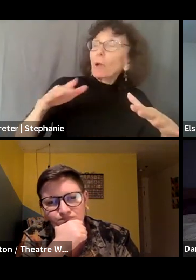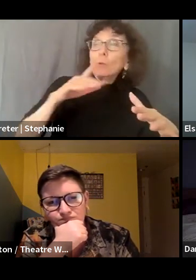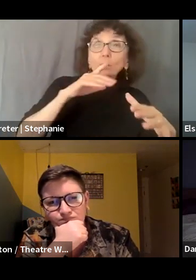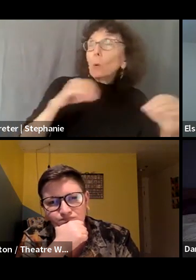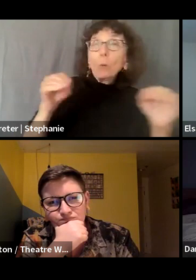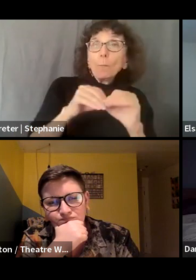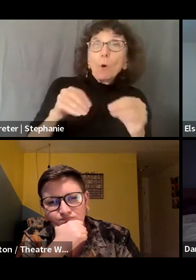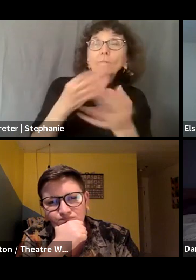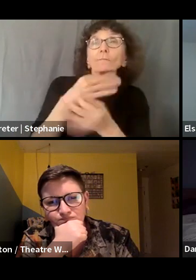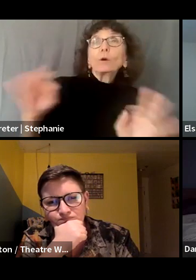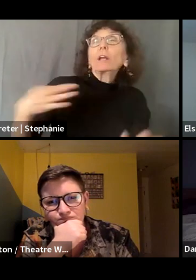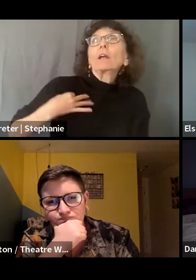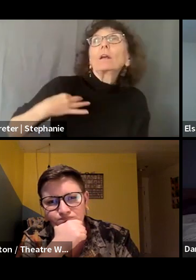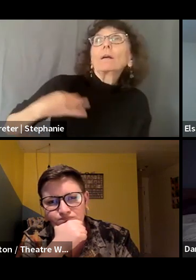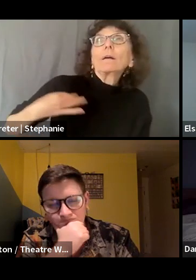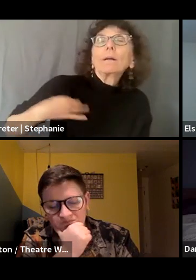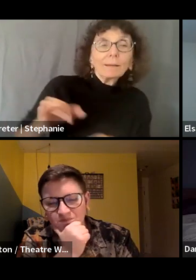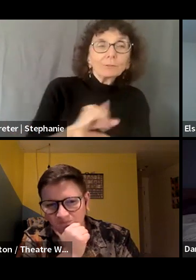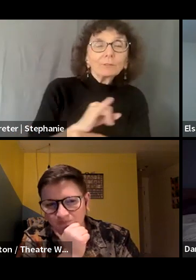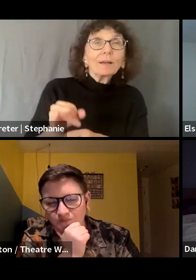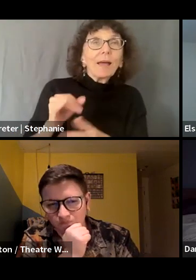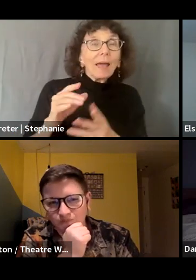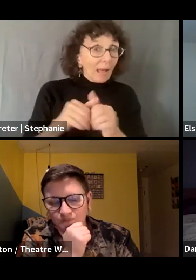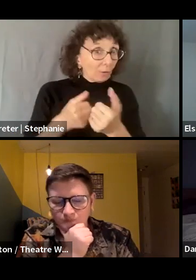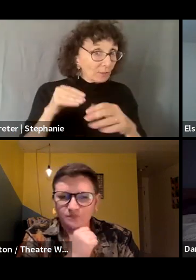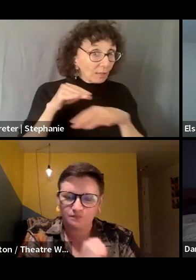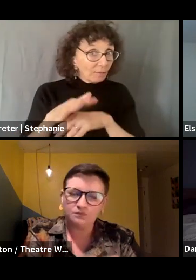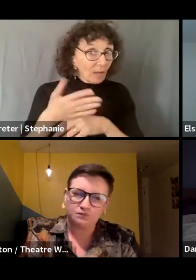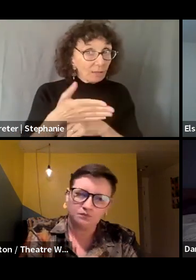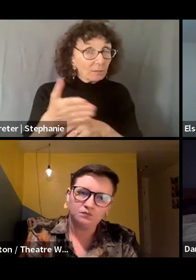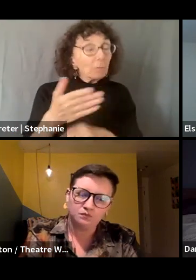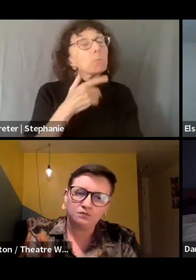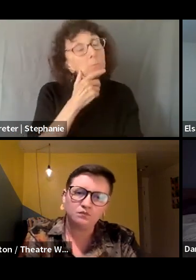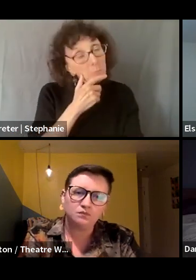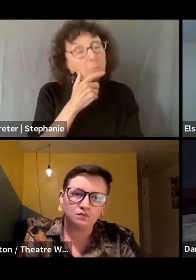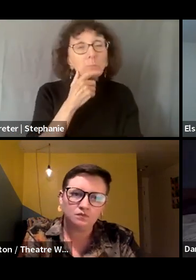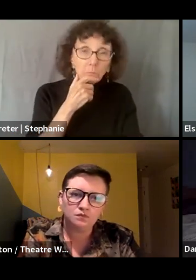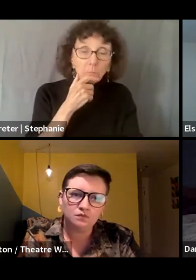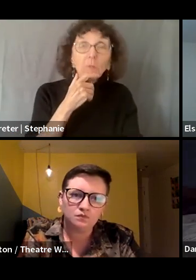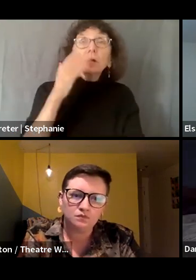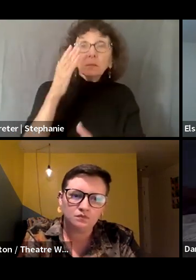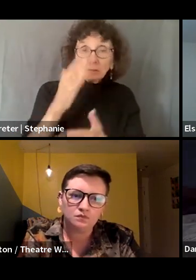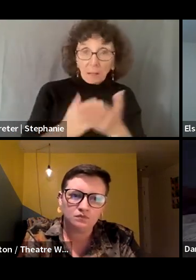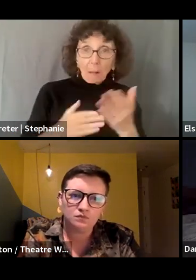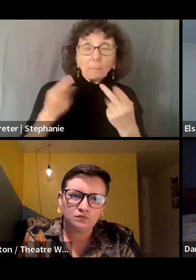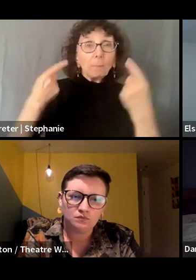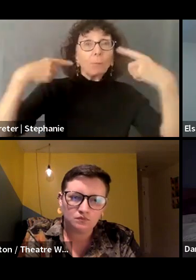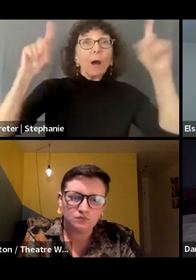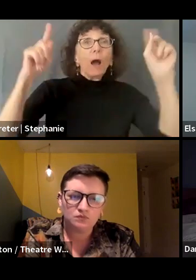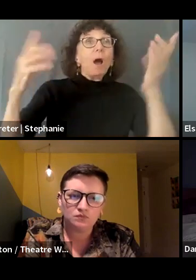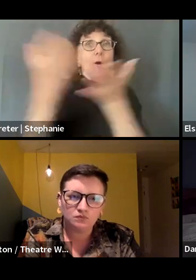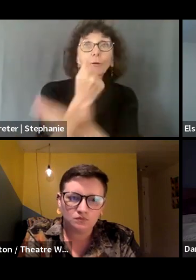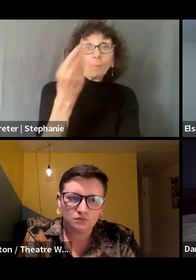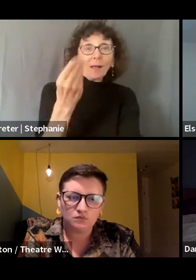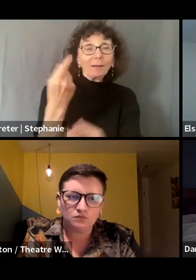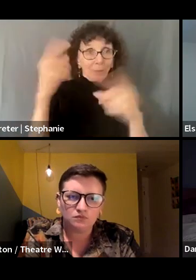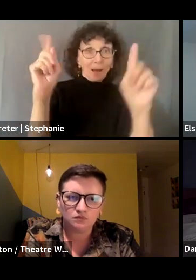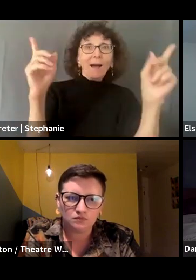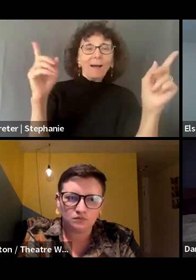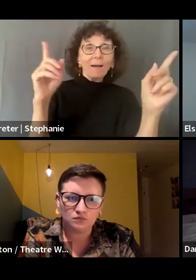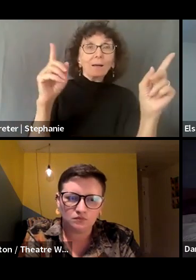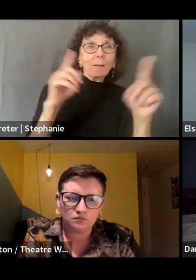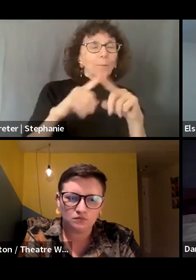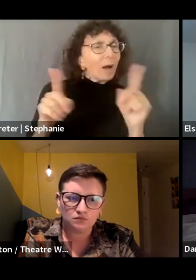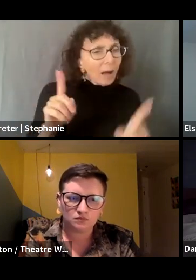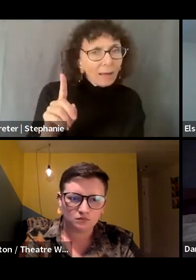varying degrees of impact to that shift. There are certainly people who are now making money that they wouldn't have made. There are also just positions,